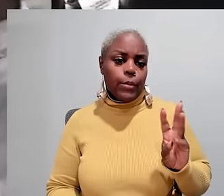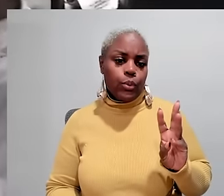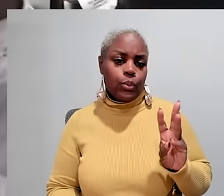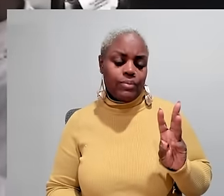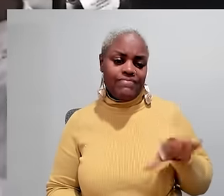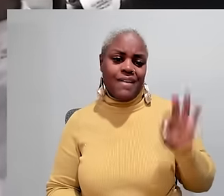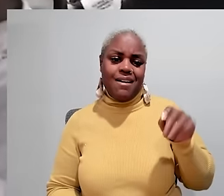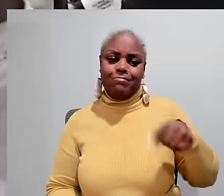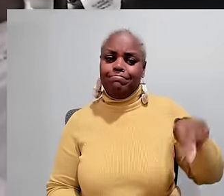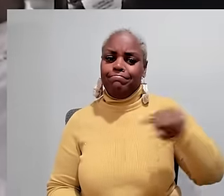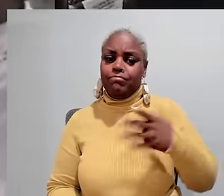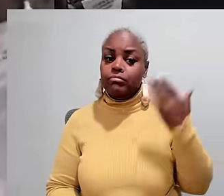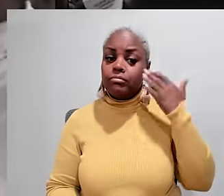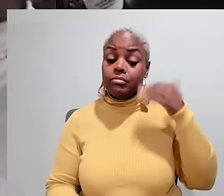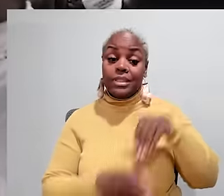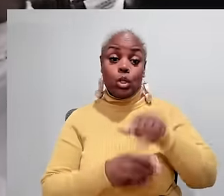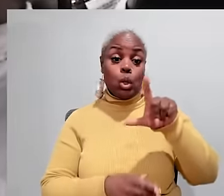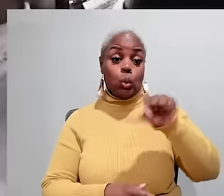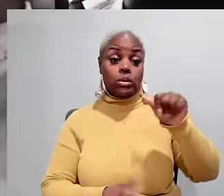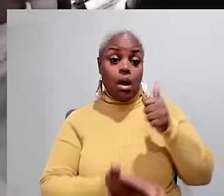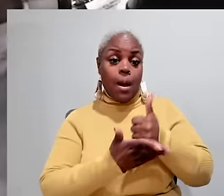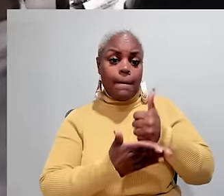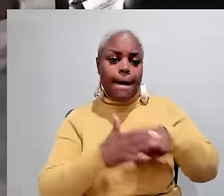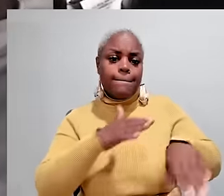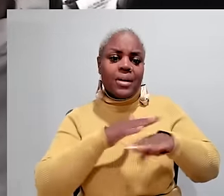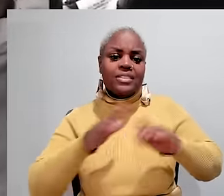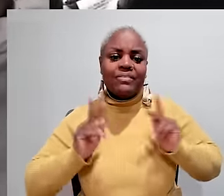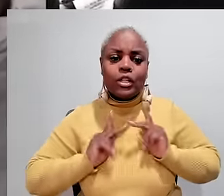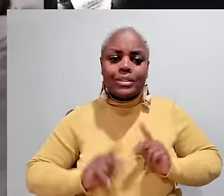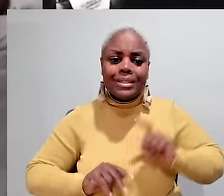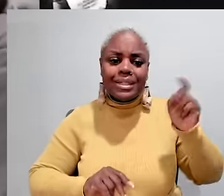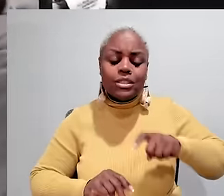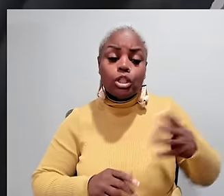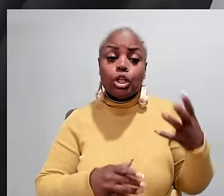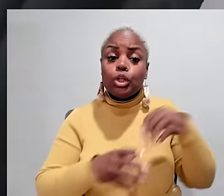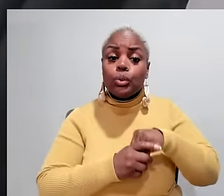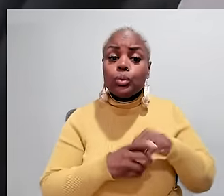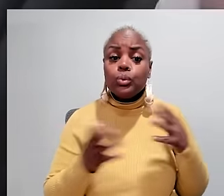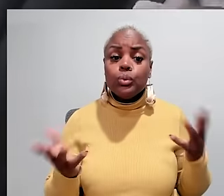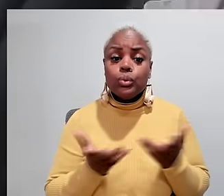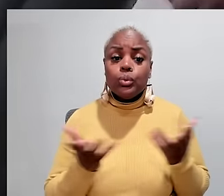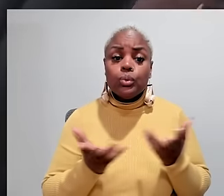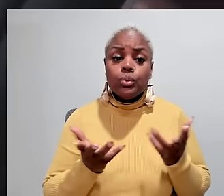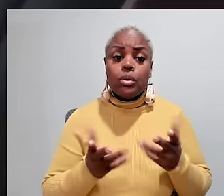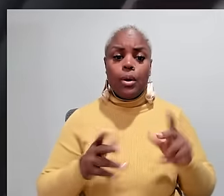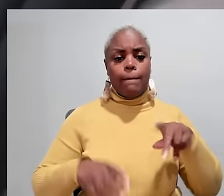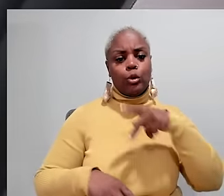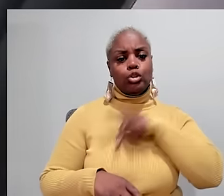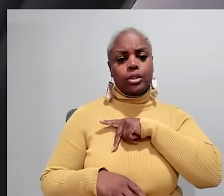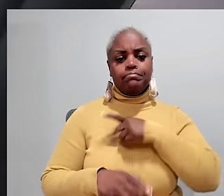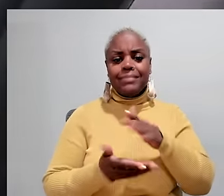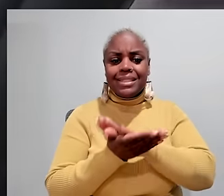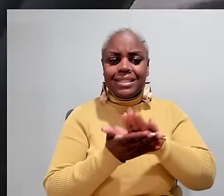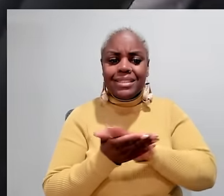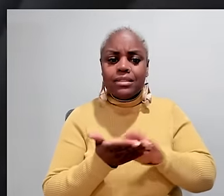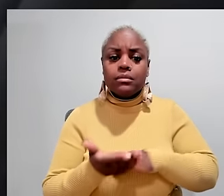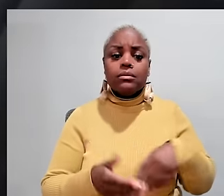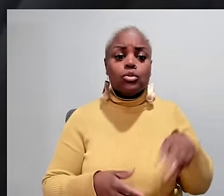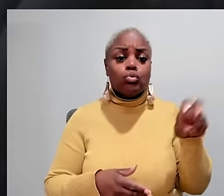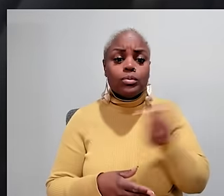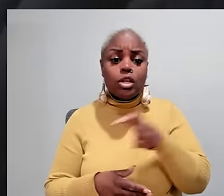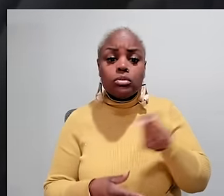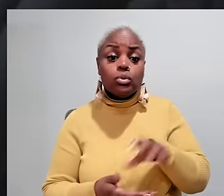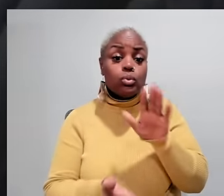he's struggled to find a direct service worker or DSW as they're known in Louisiana to help with basic